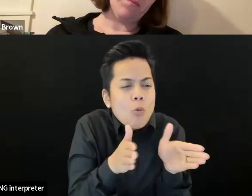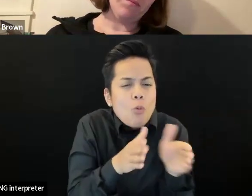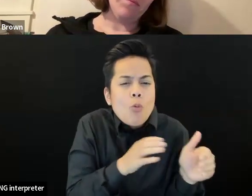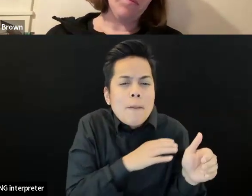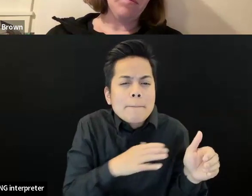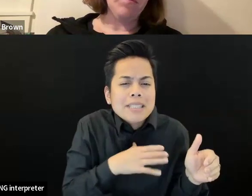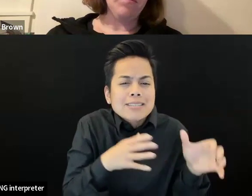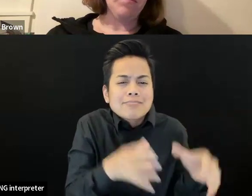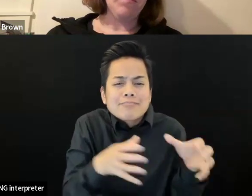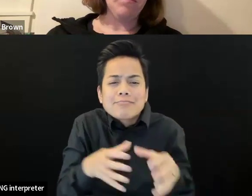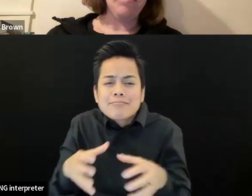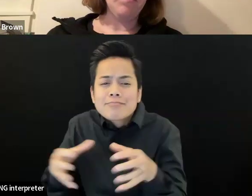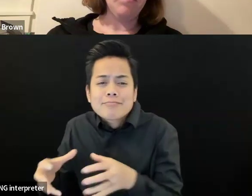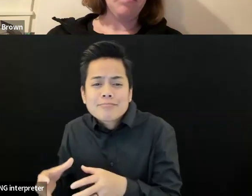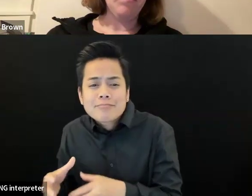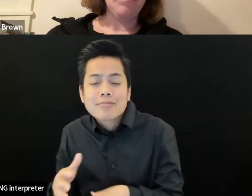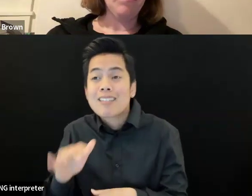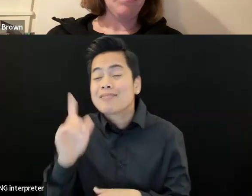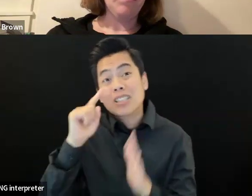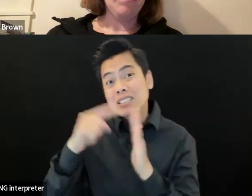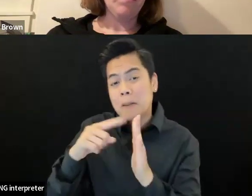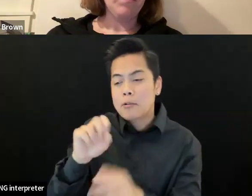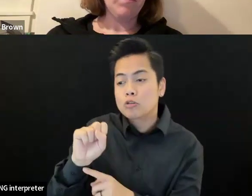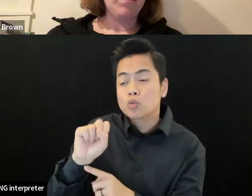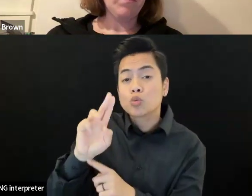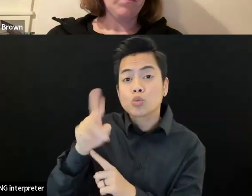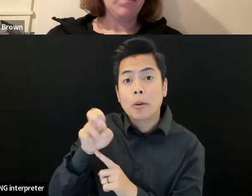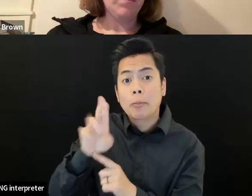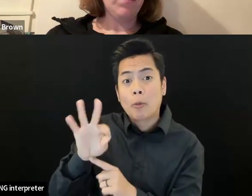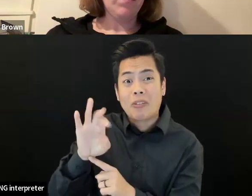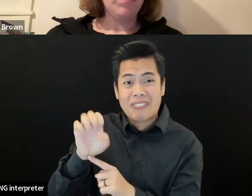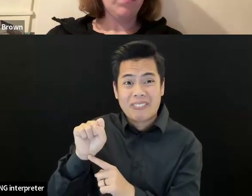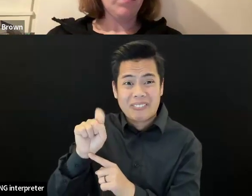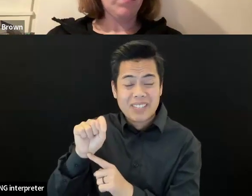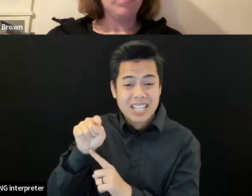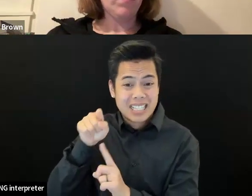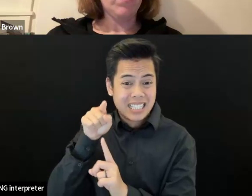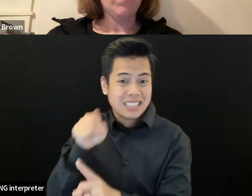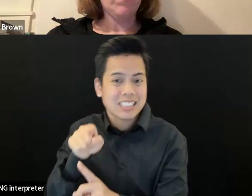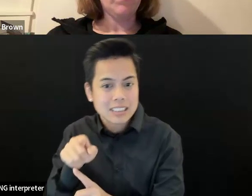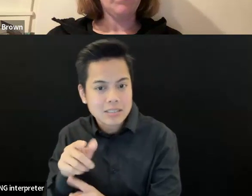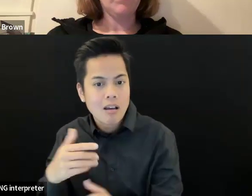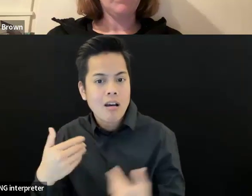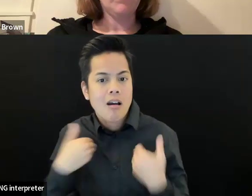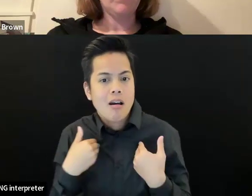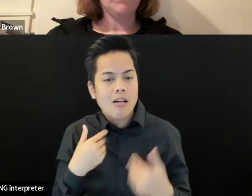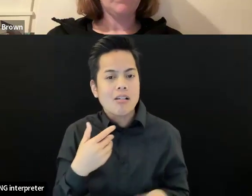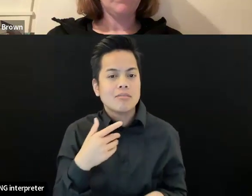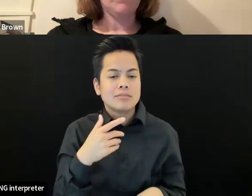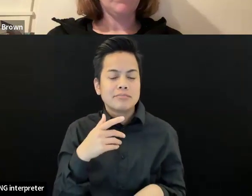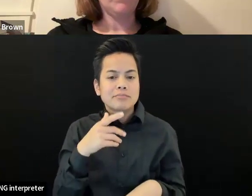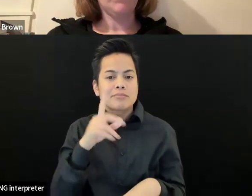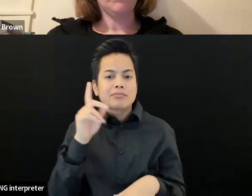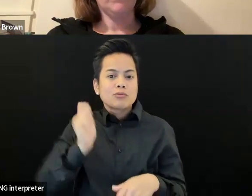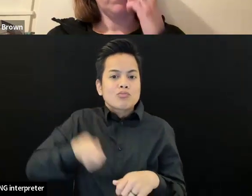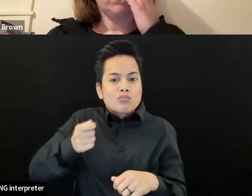jurors that will be a hundred percent disabled jurors and that's another opportunity for, um, uh, participation. There'll be other little